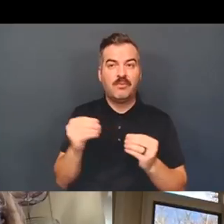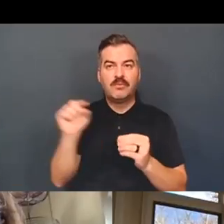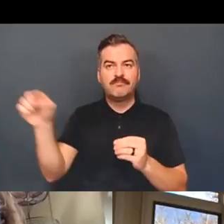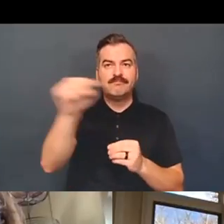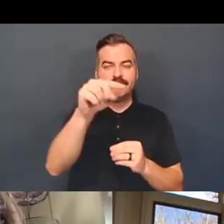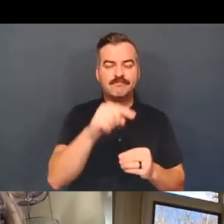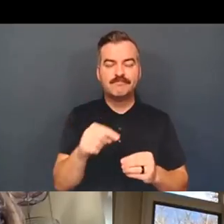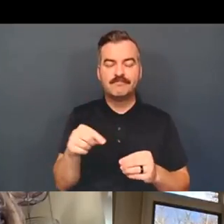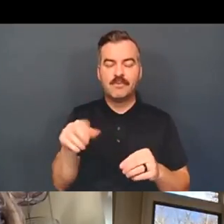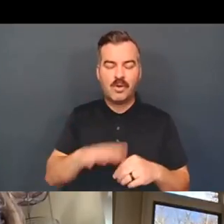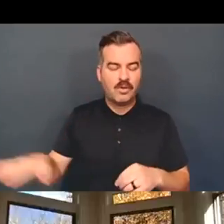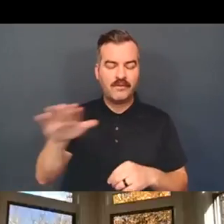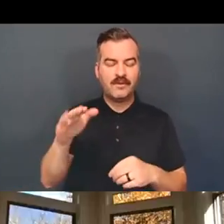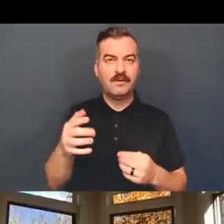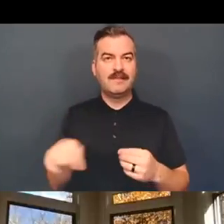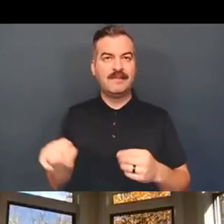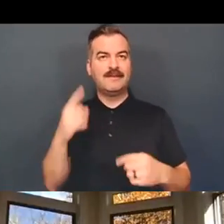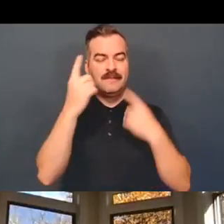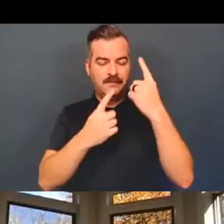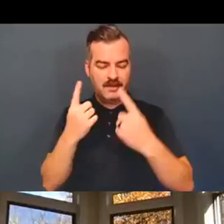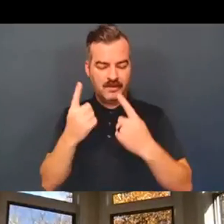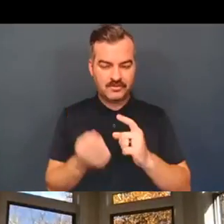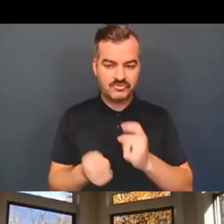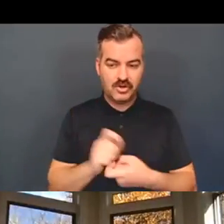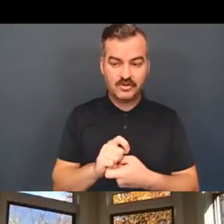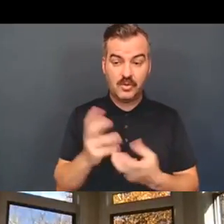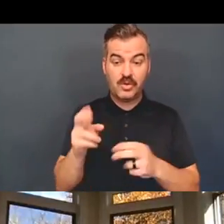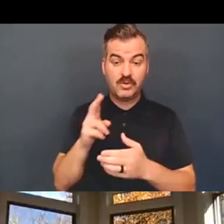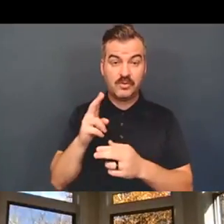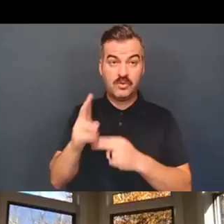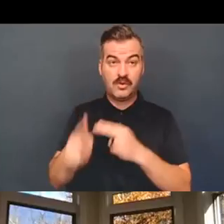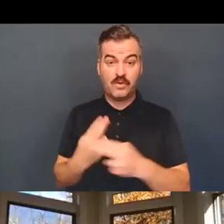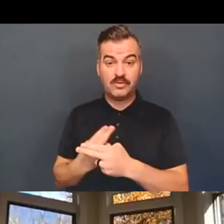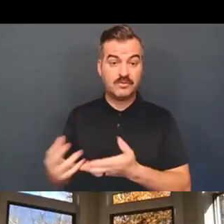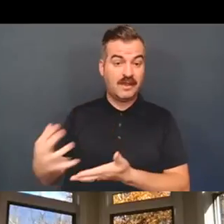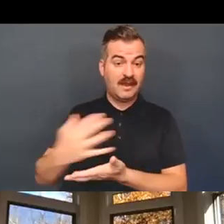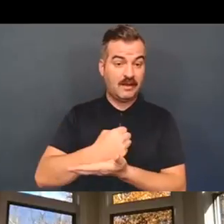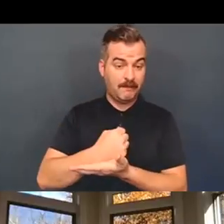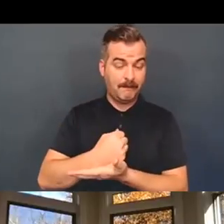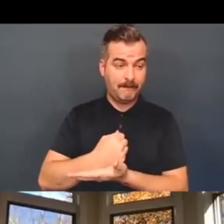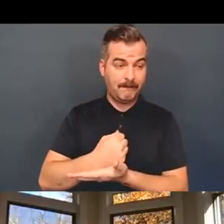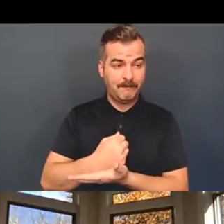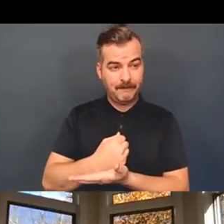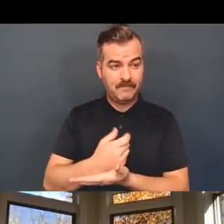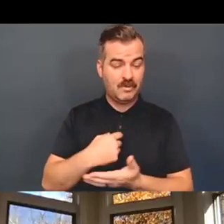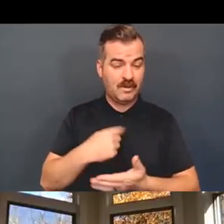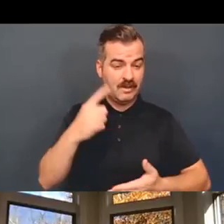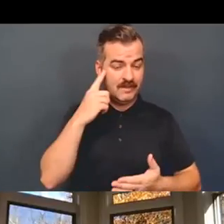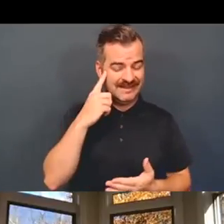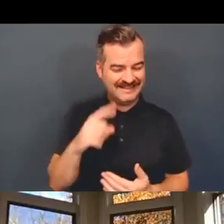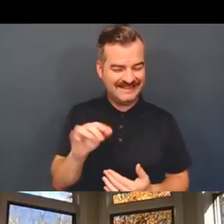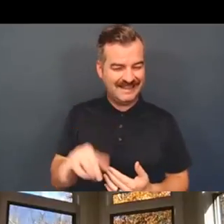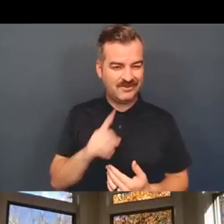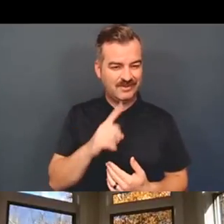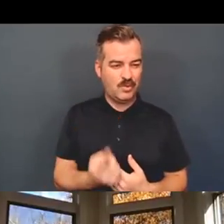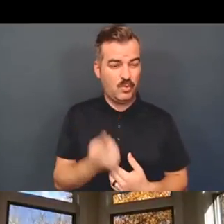and in the world that are looking at universal incomes. And, you know, so I think that that is one